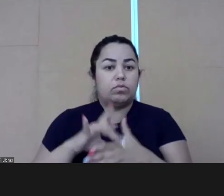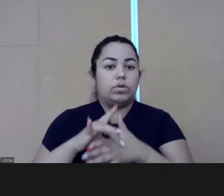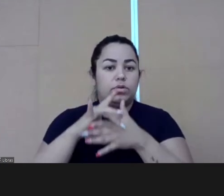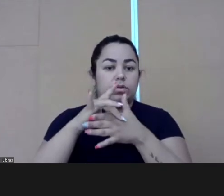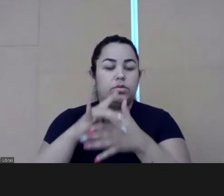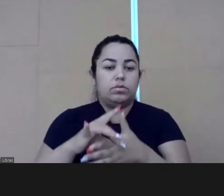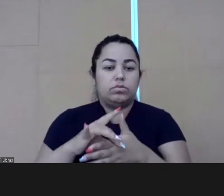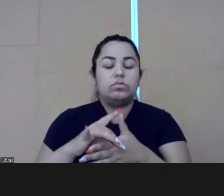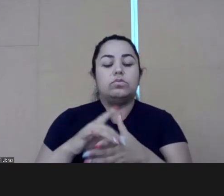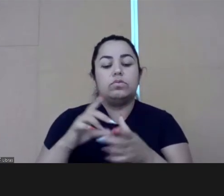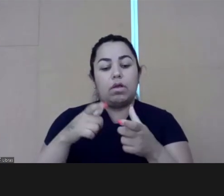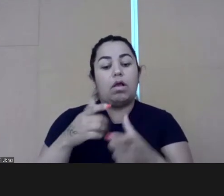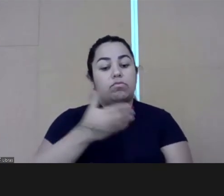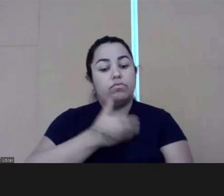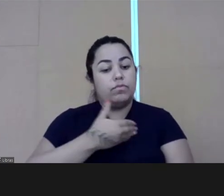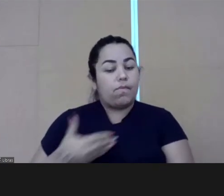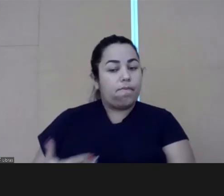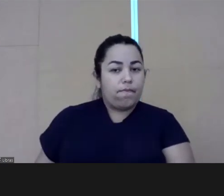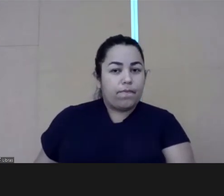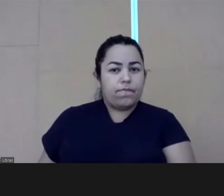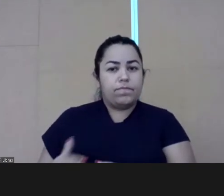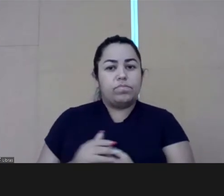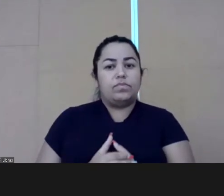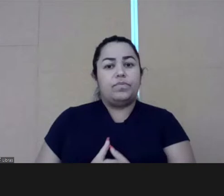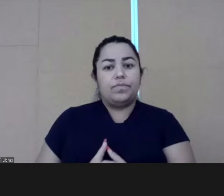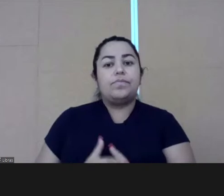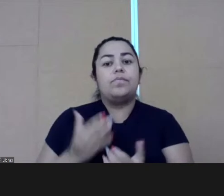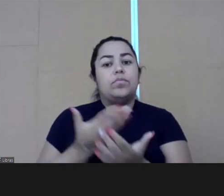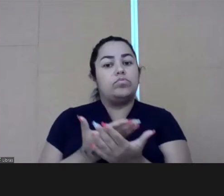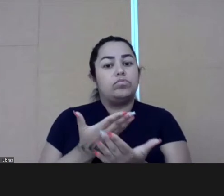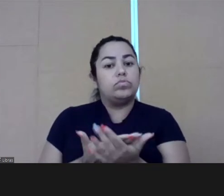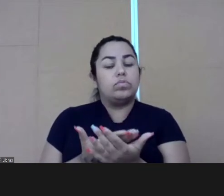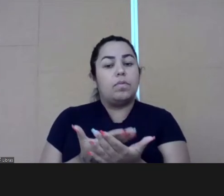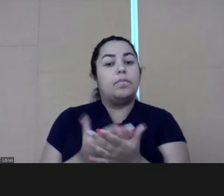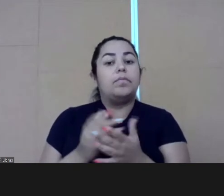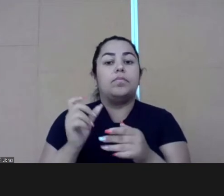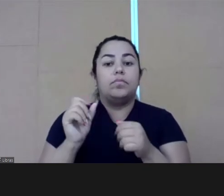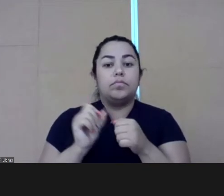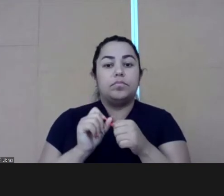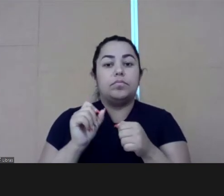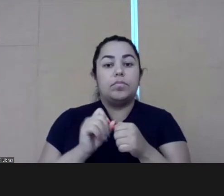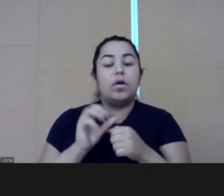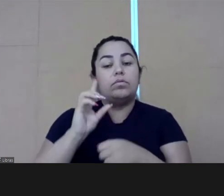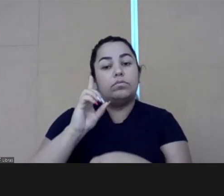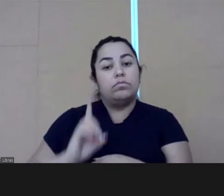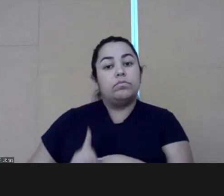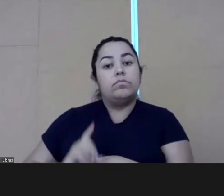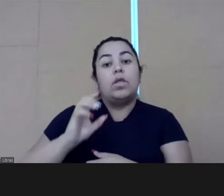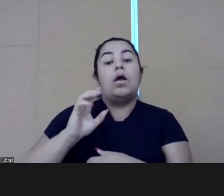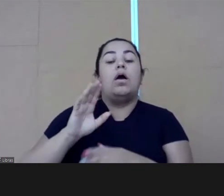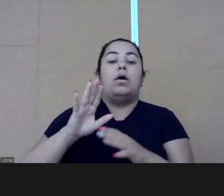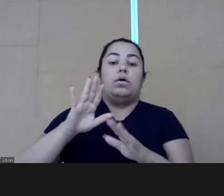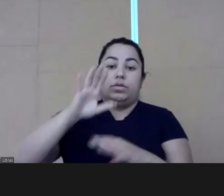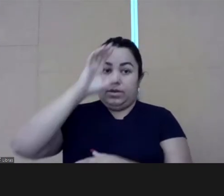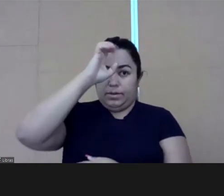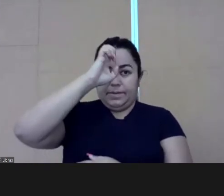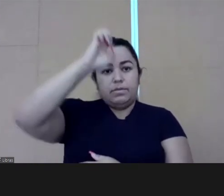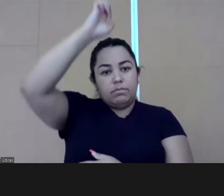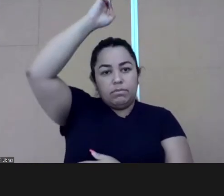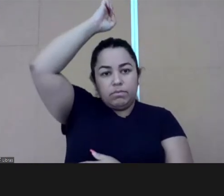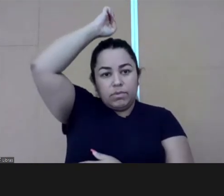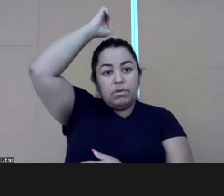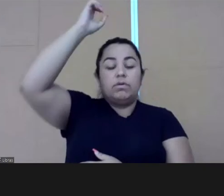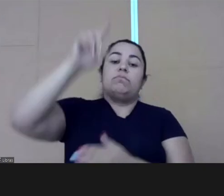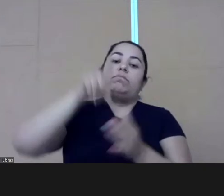needed skills for the public sector leader. This was a research done on the here in this school,